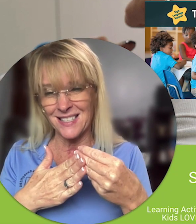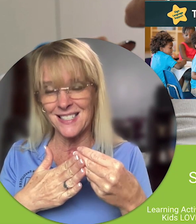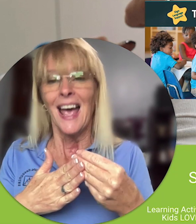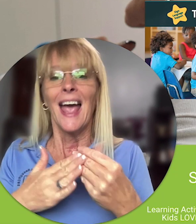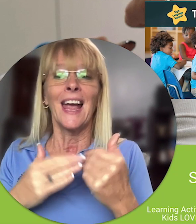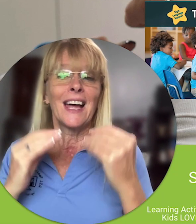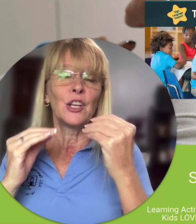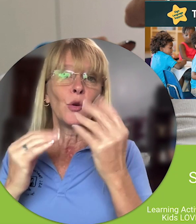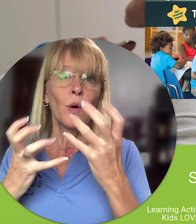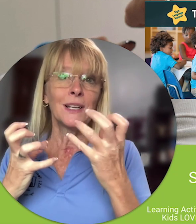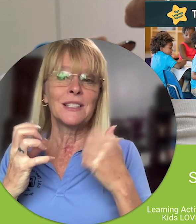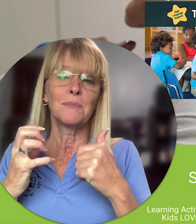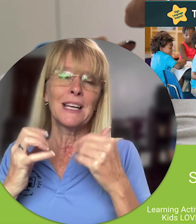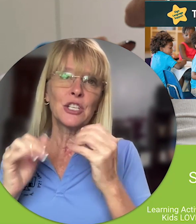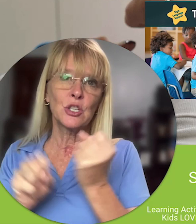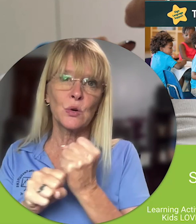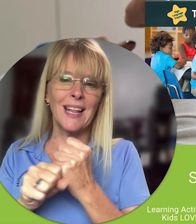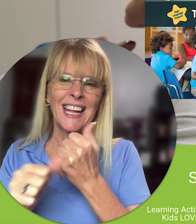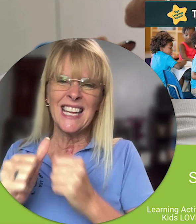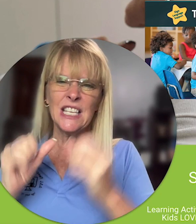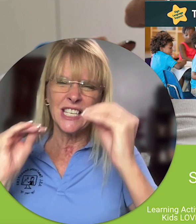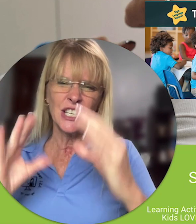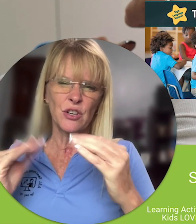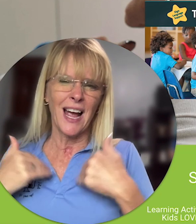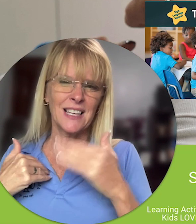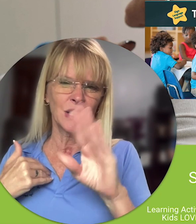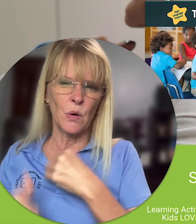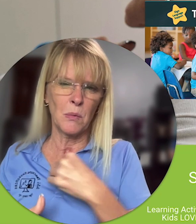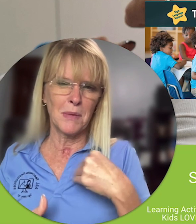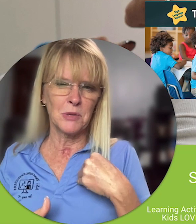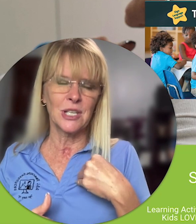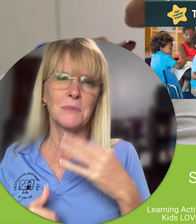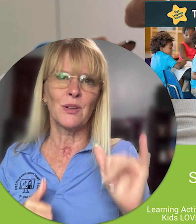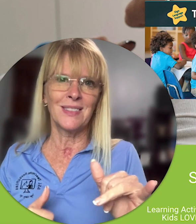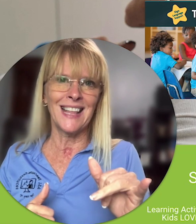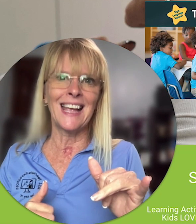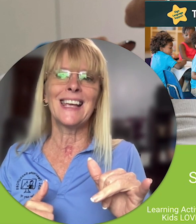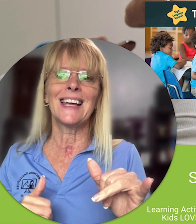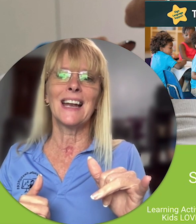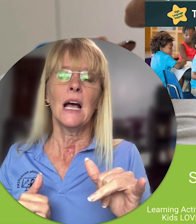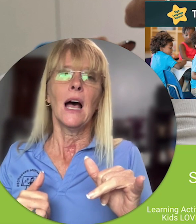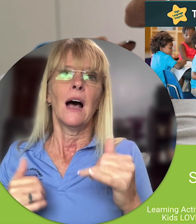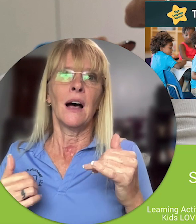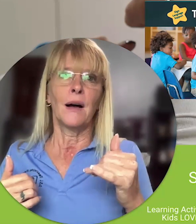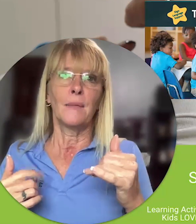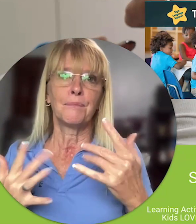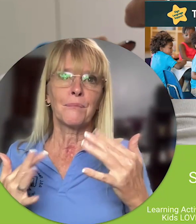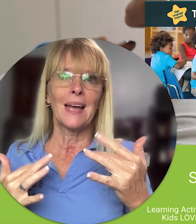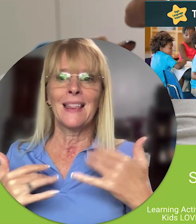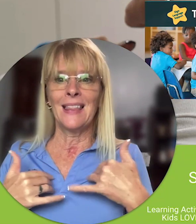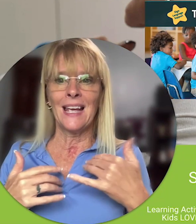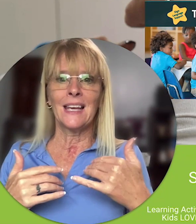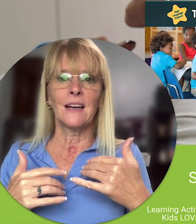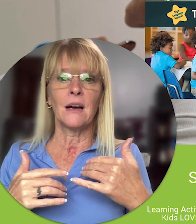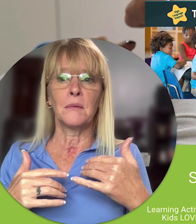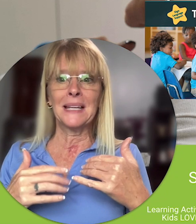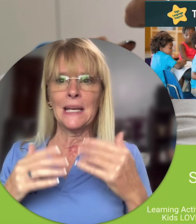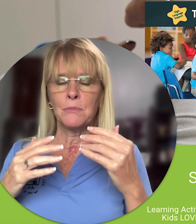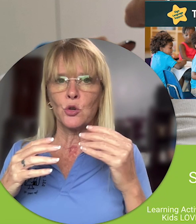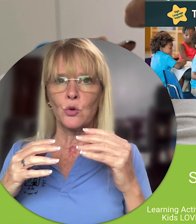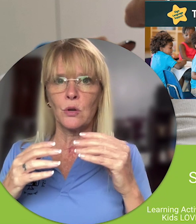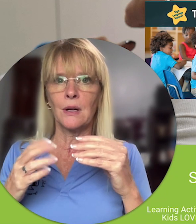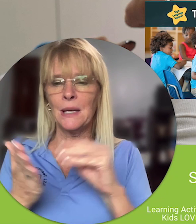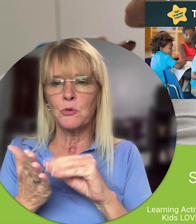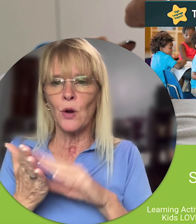bucks and you want to make sure that each teacher has their own membership so they can um they can um